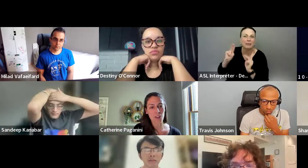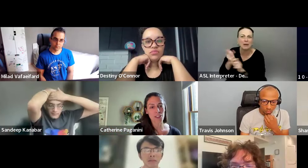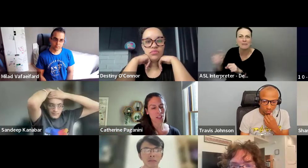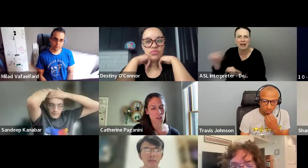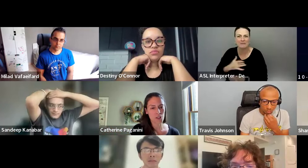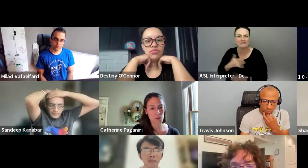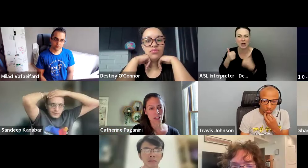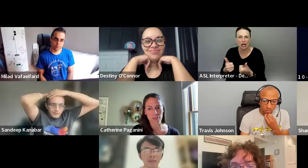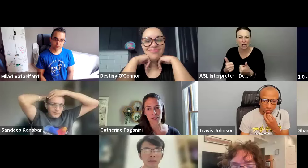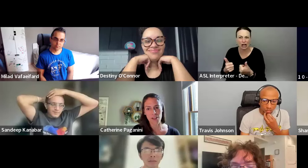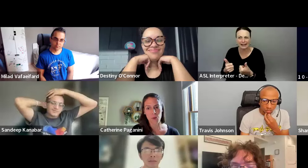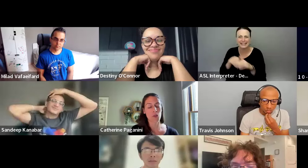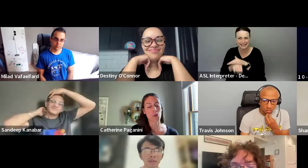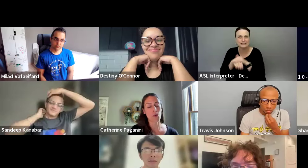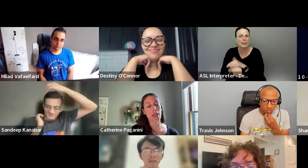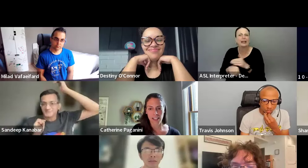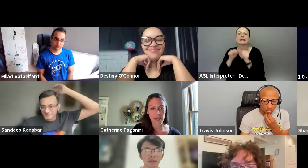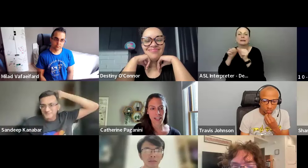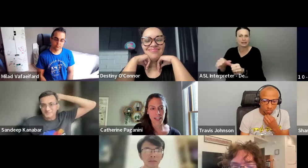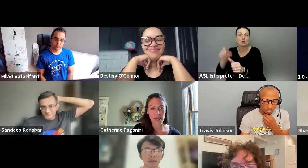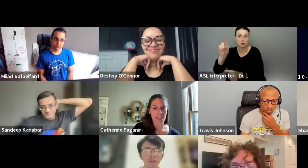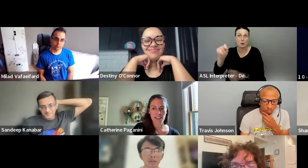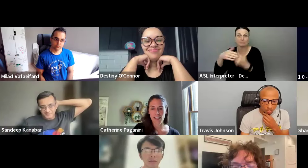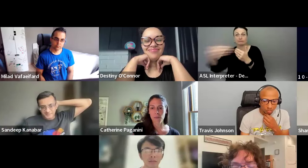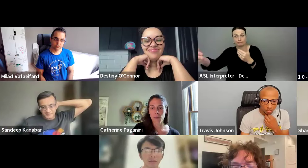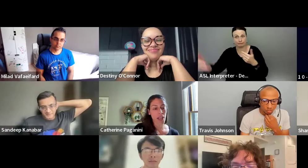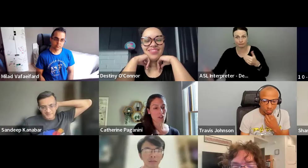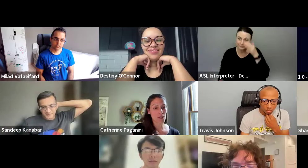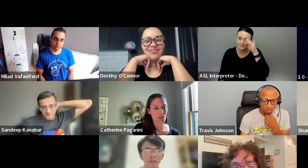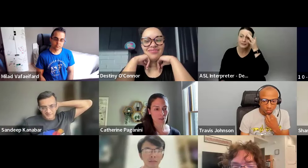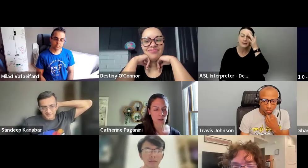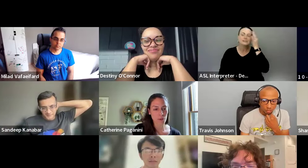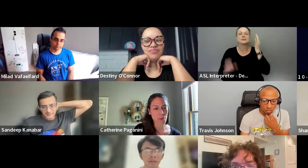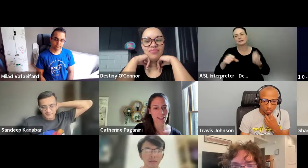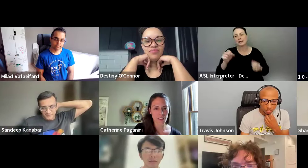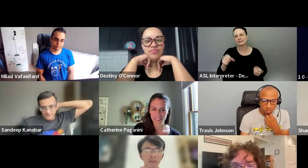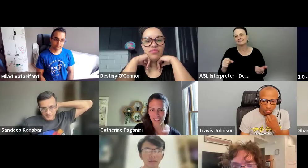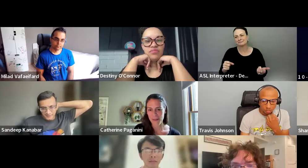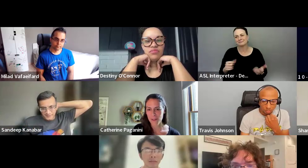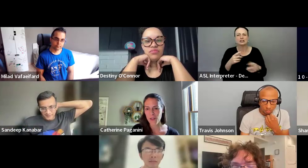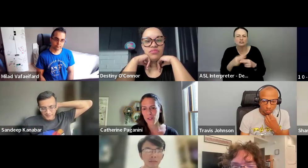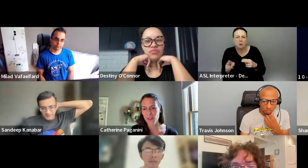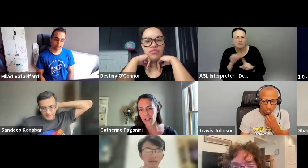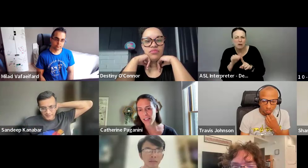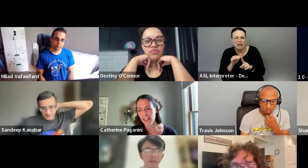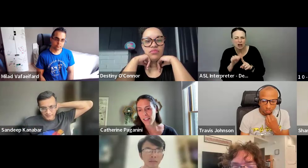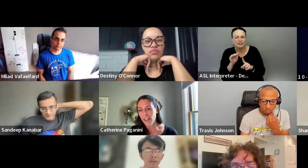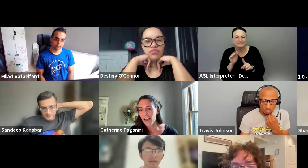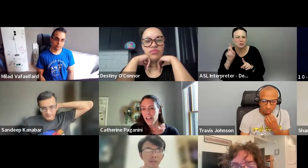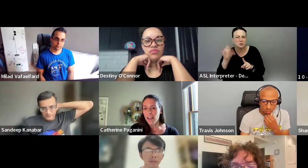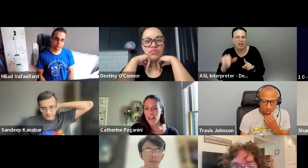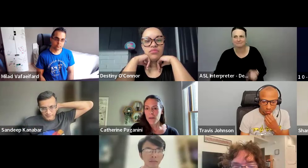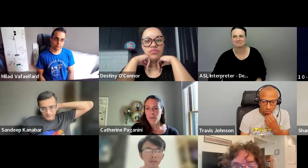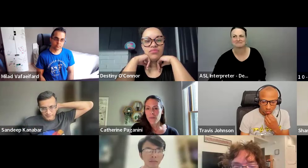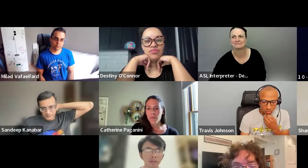about it. So they continue to do whatever they were doing. Um, and, um, so yeah, just quick reminder, um, to, to do that.